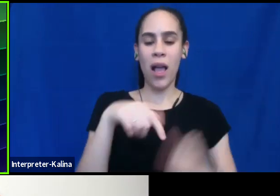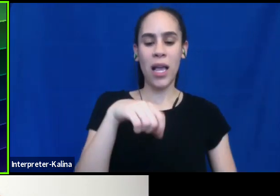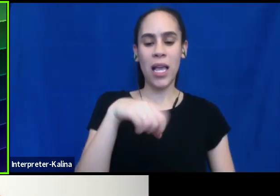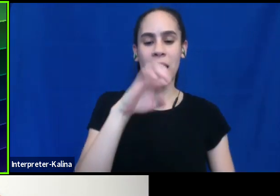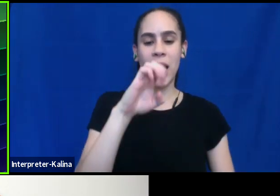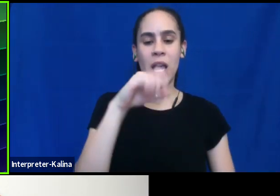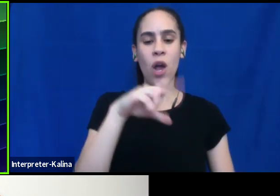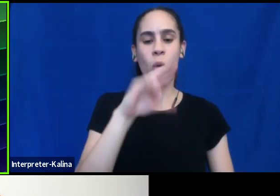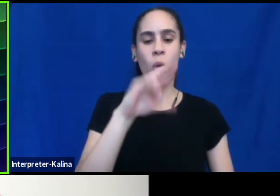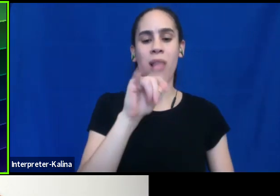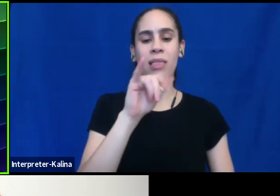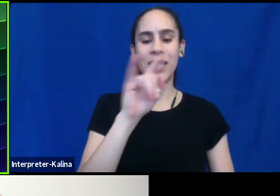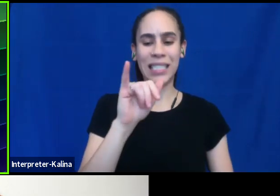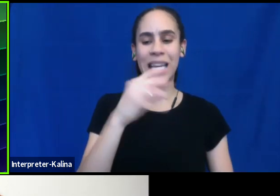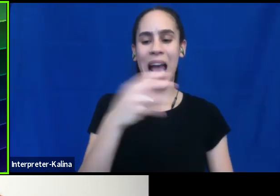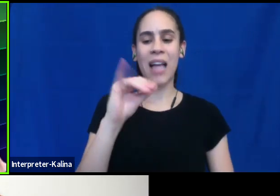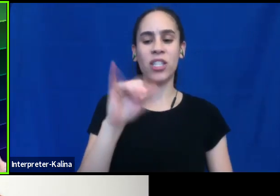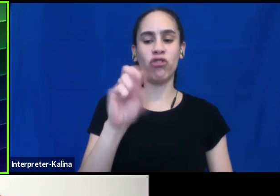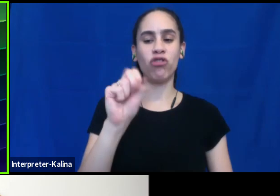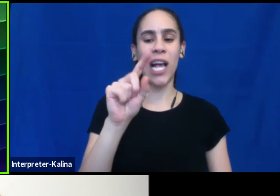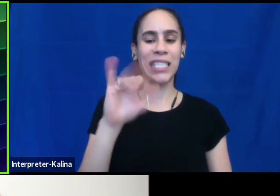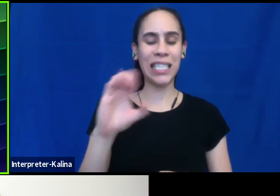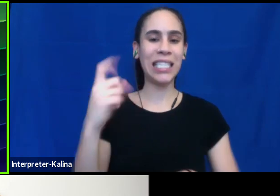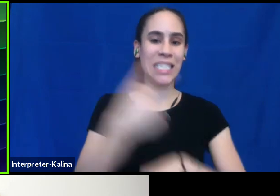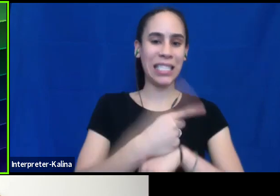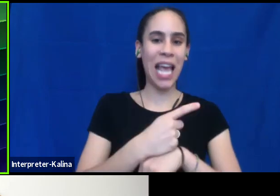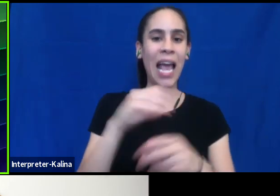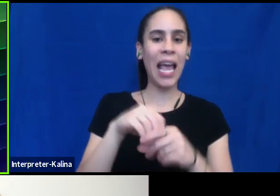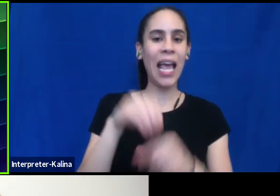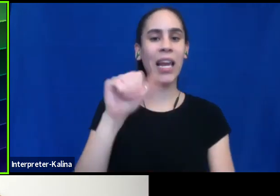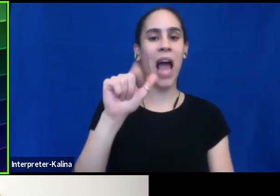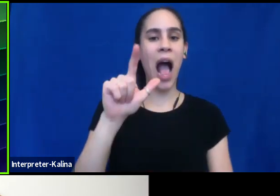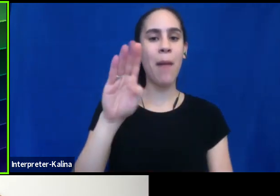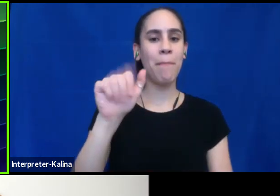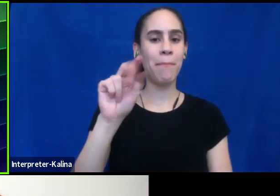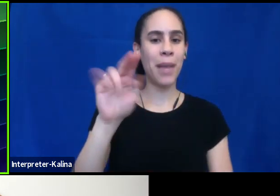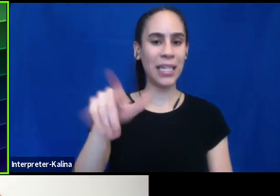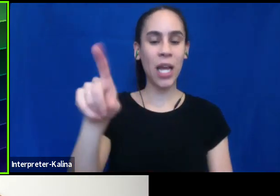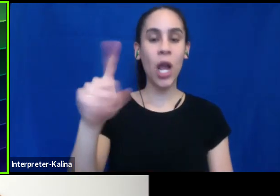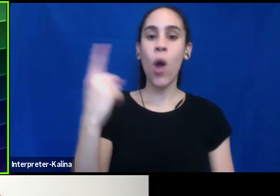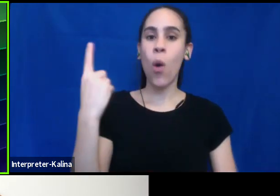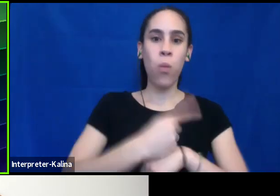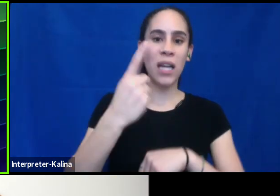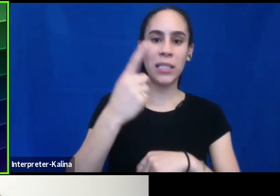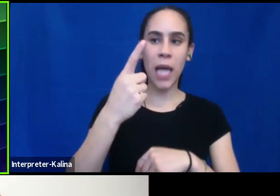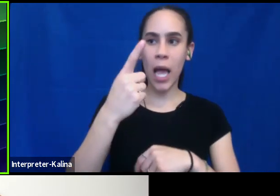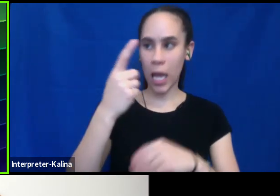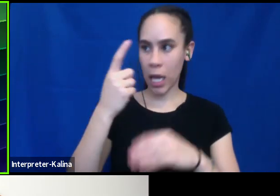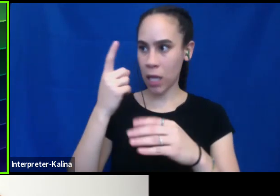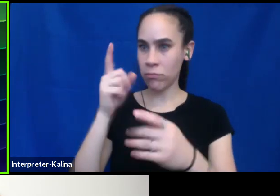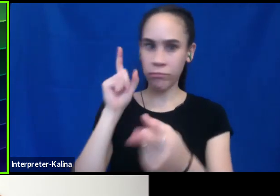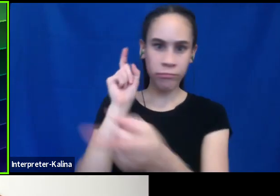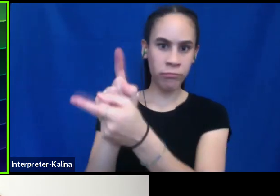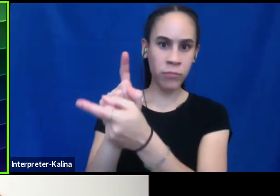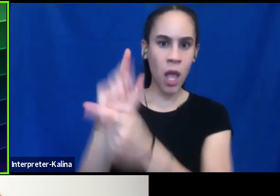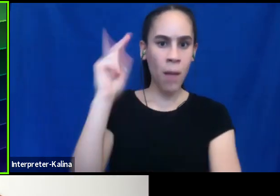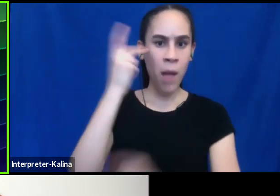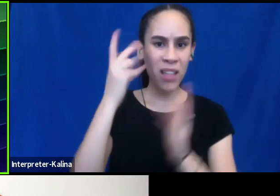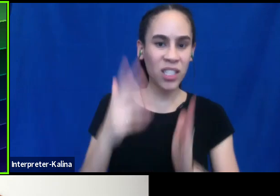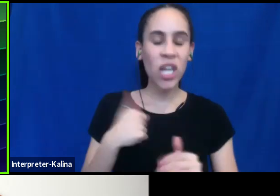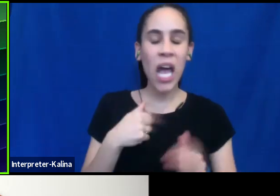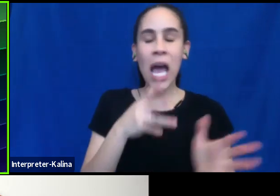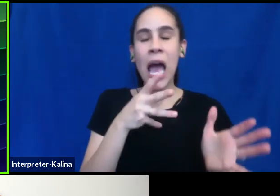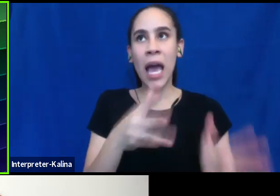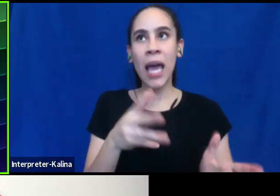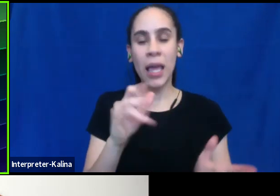in Albany, where you, you go to the state, it's this one day and you talk to your politicians and, um, I, I hate it. And I,